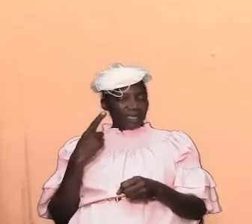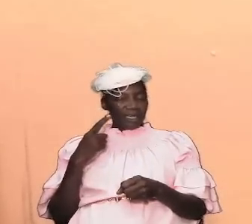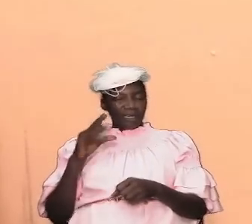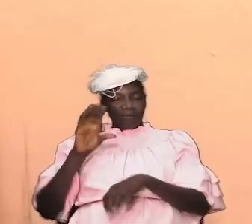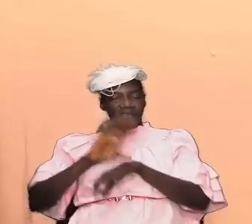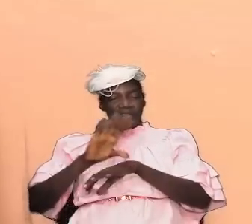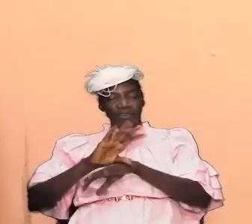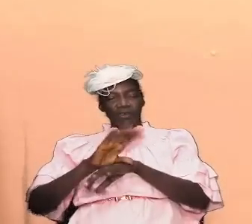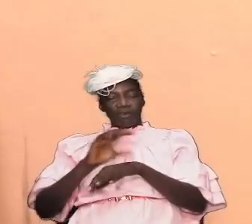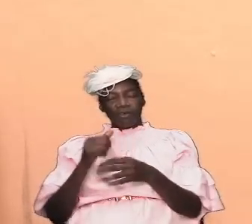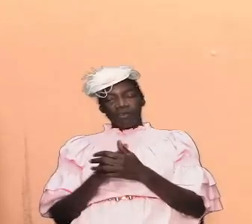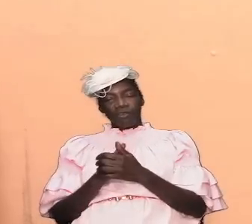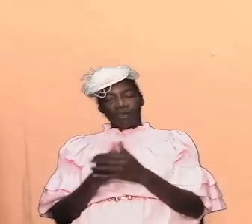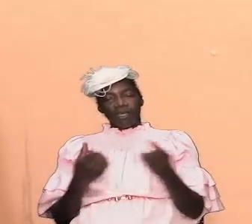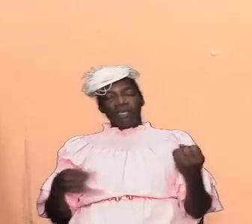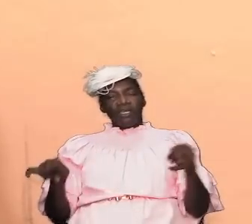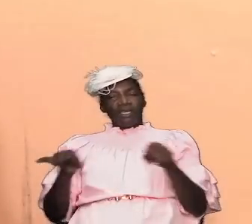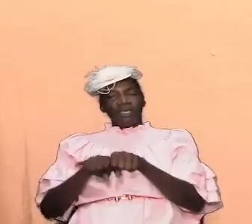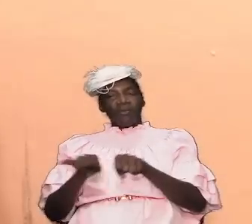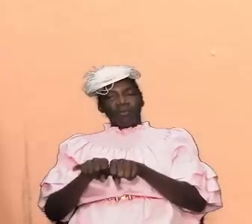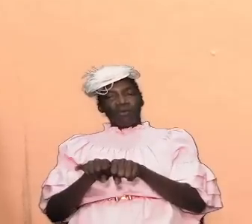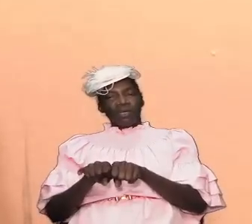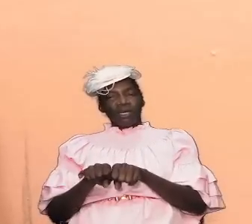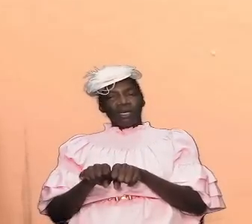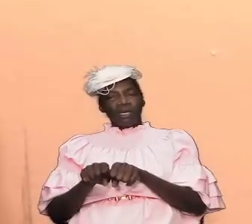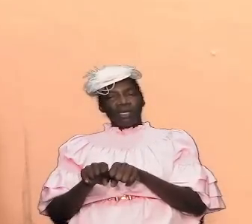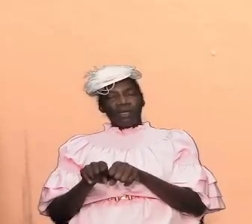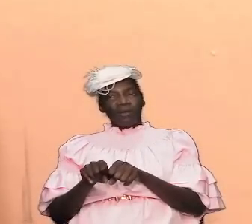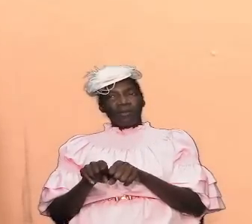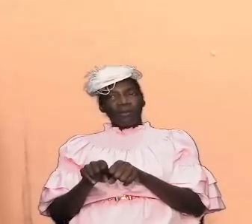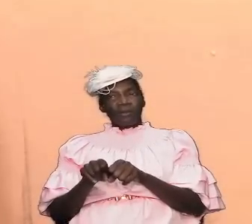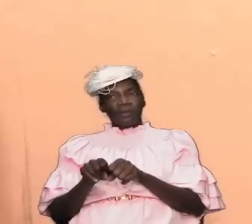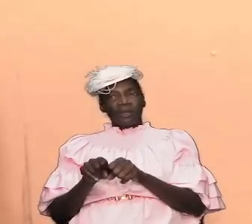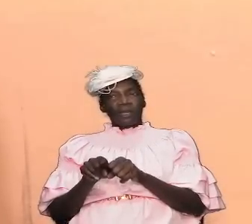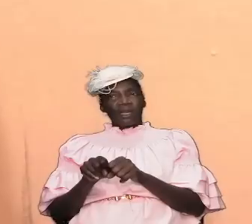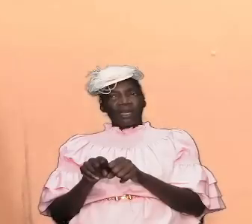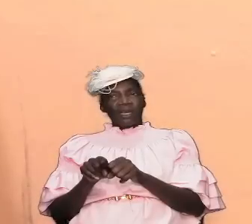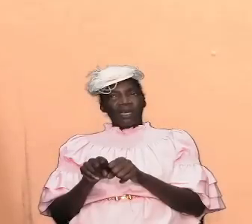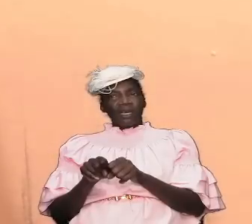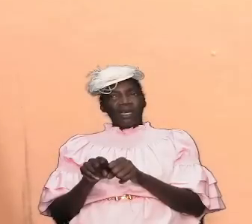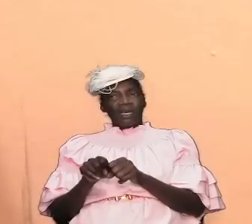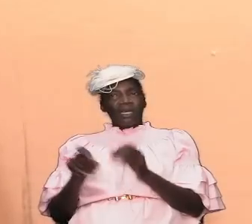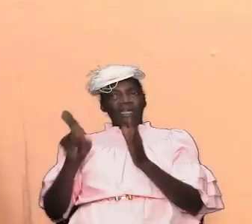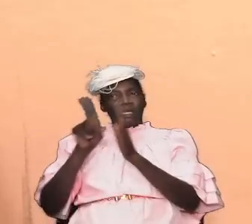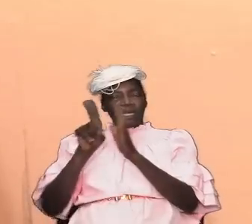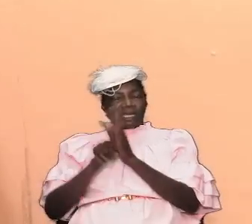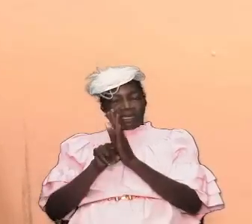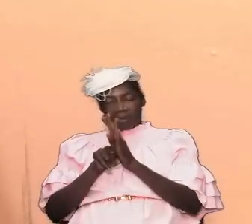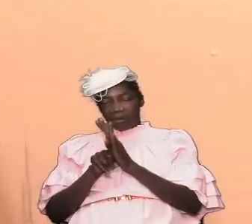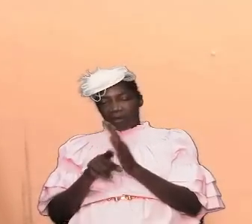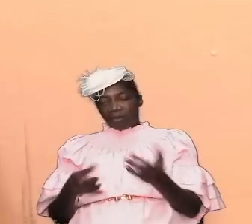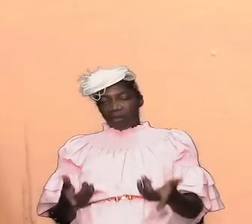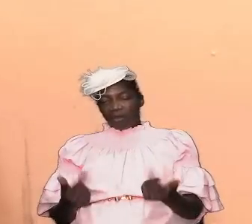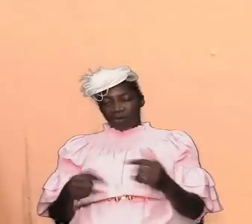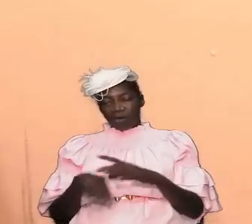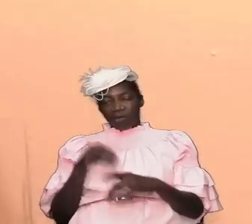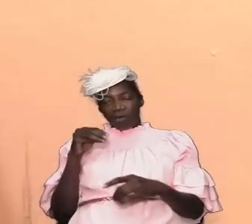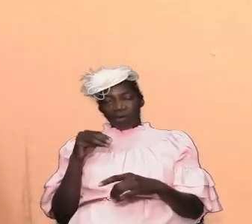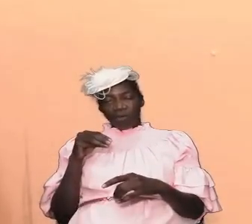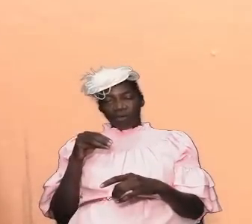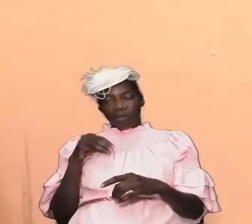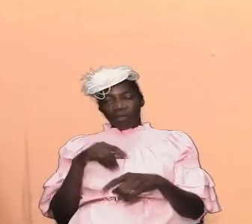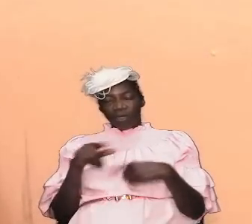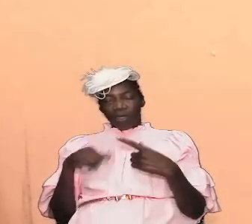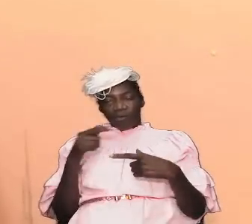and it is important because the lessons that will come out of that when we map ourselves against